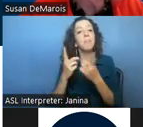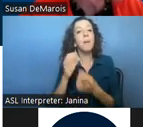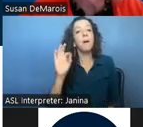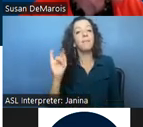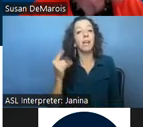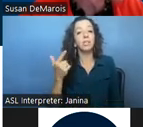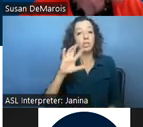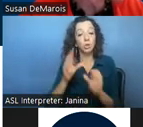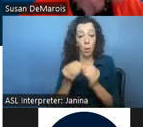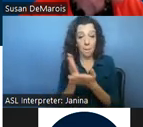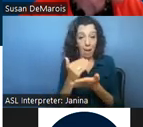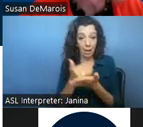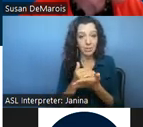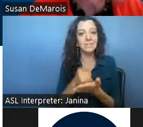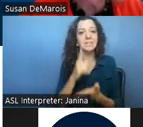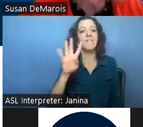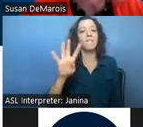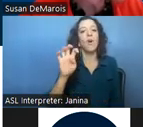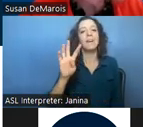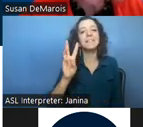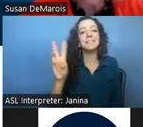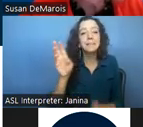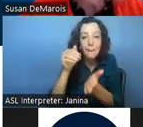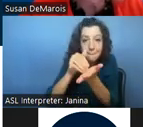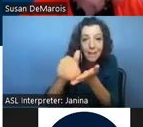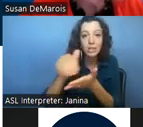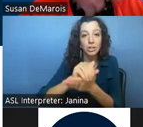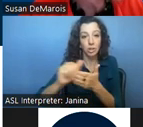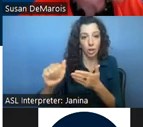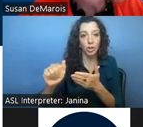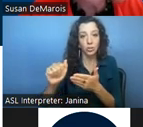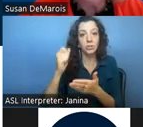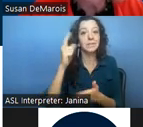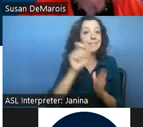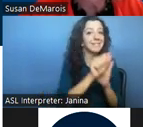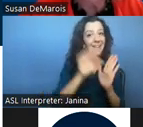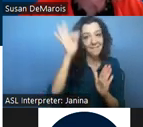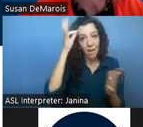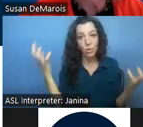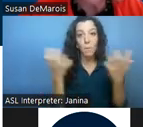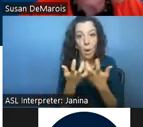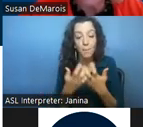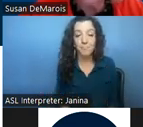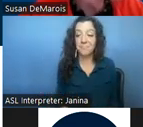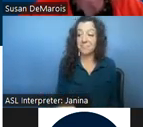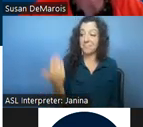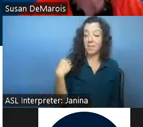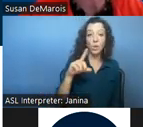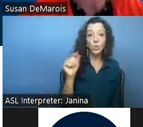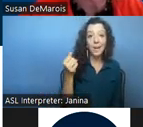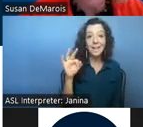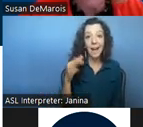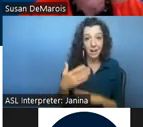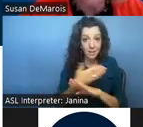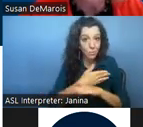combined is 466 million dollars back in 2019 before the pandemic